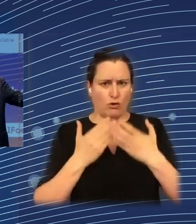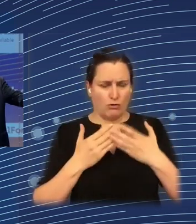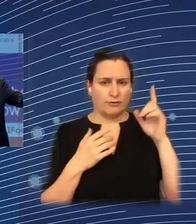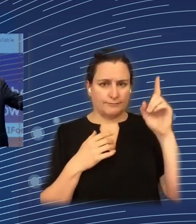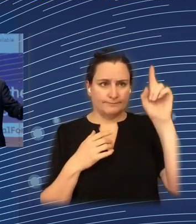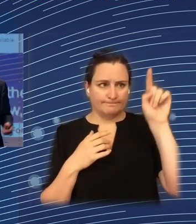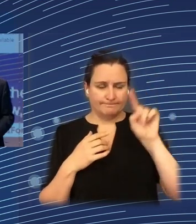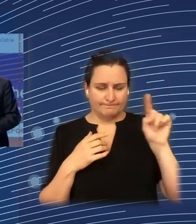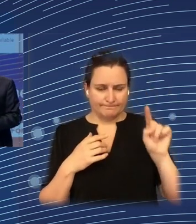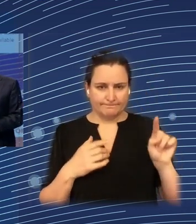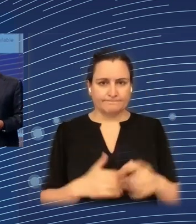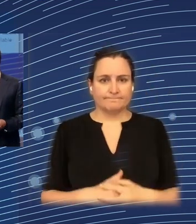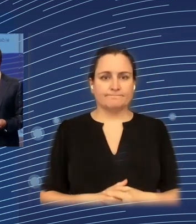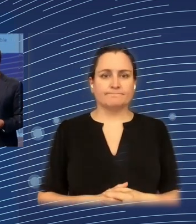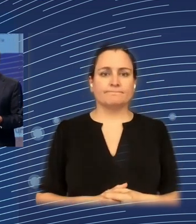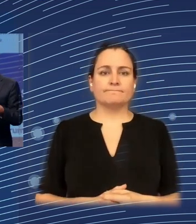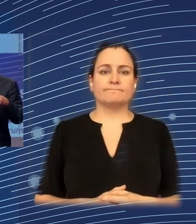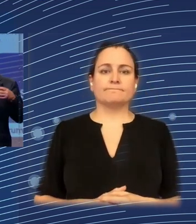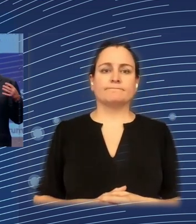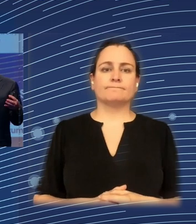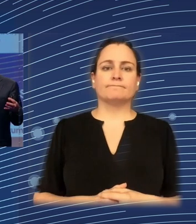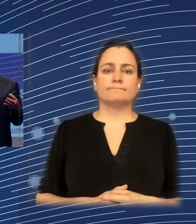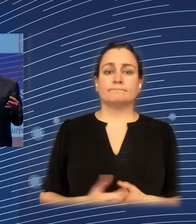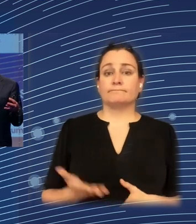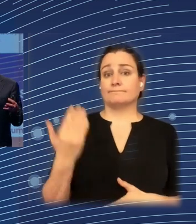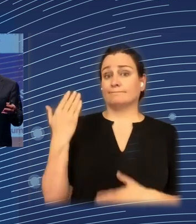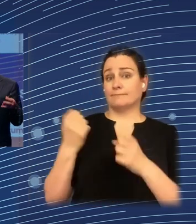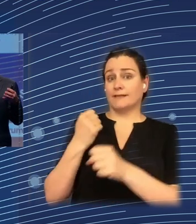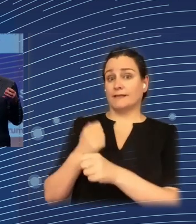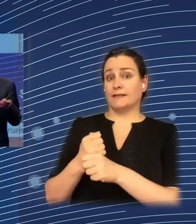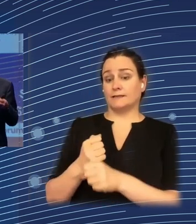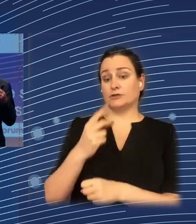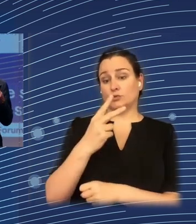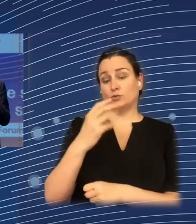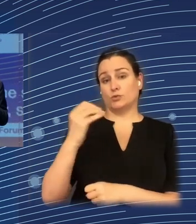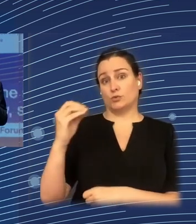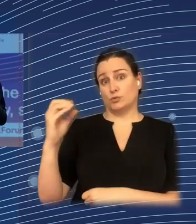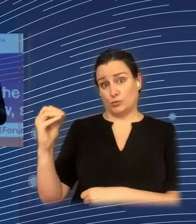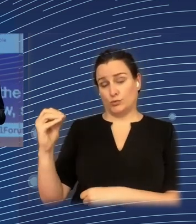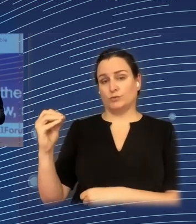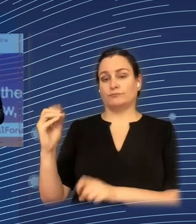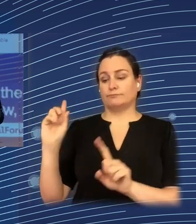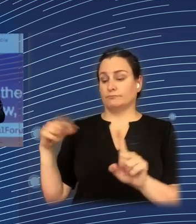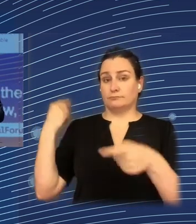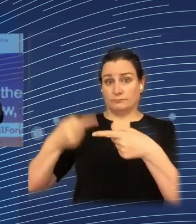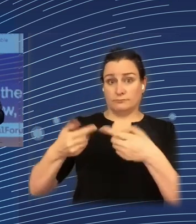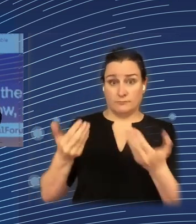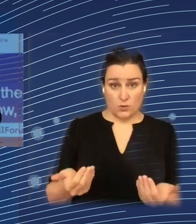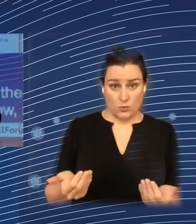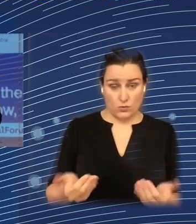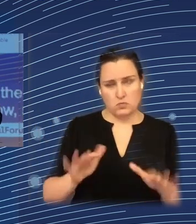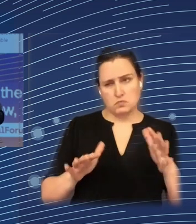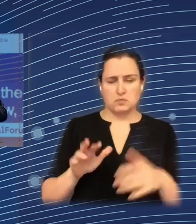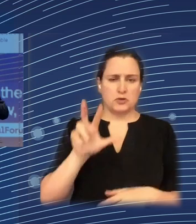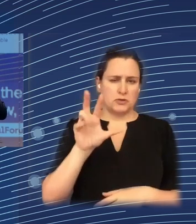relative to 2000, 20 years, two decades later, they have levels of income, GDP in this